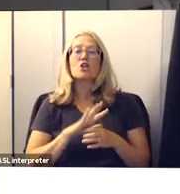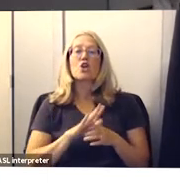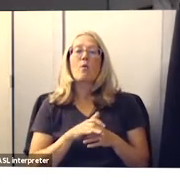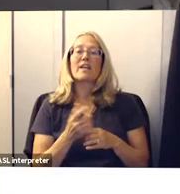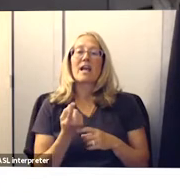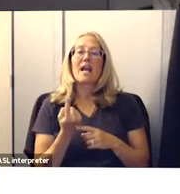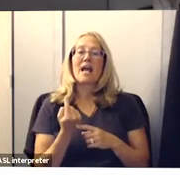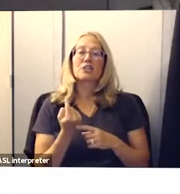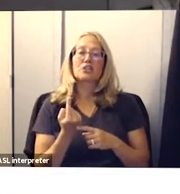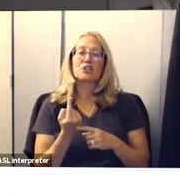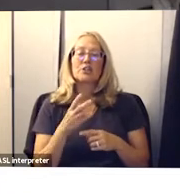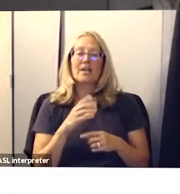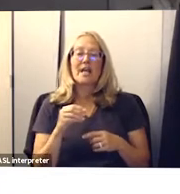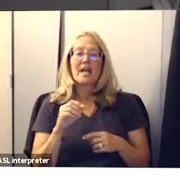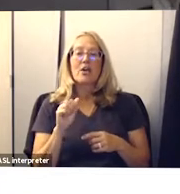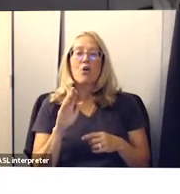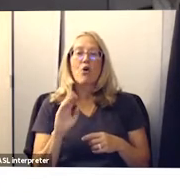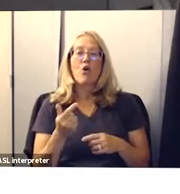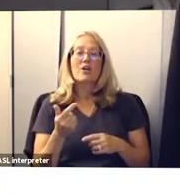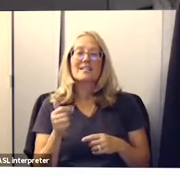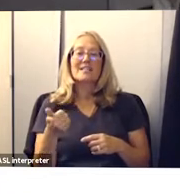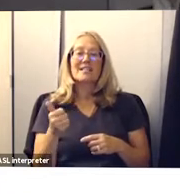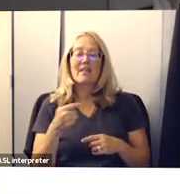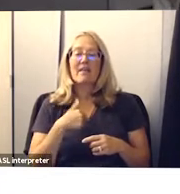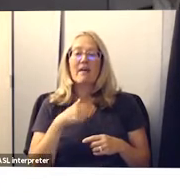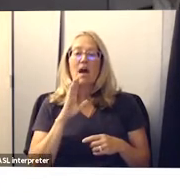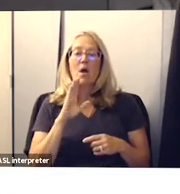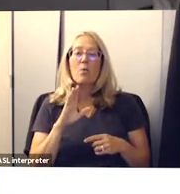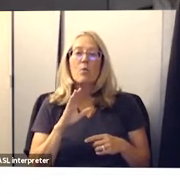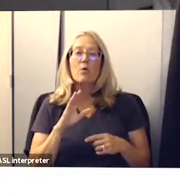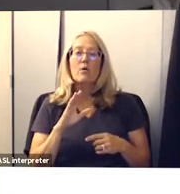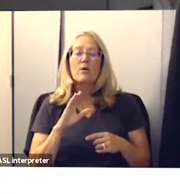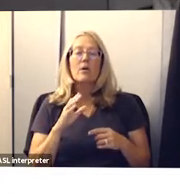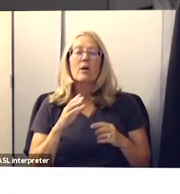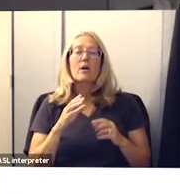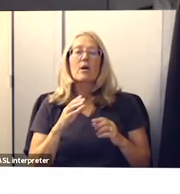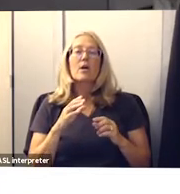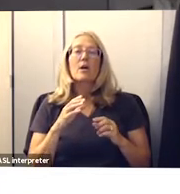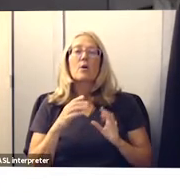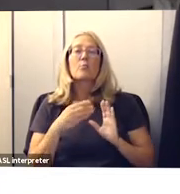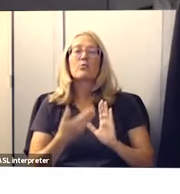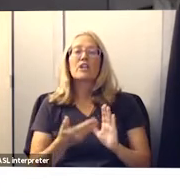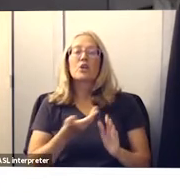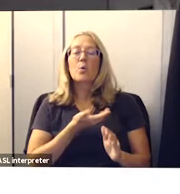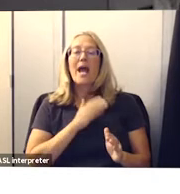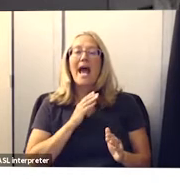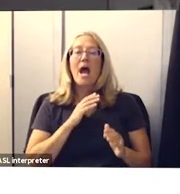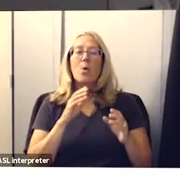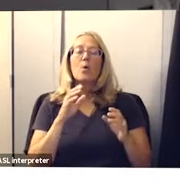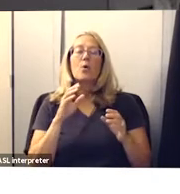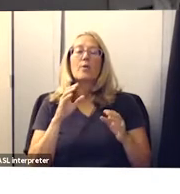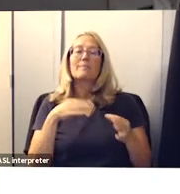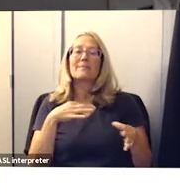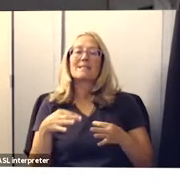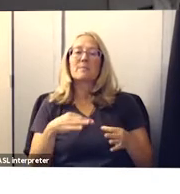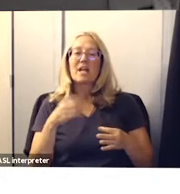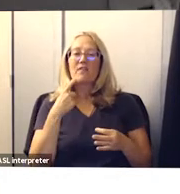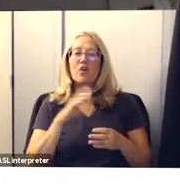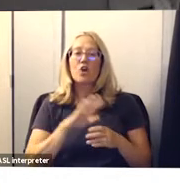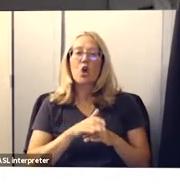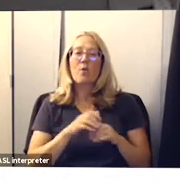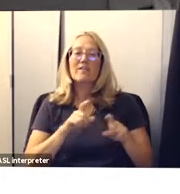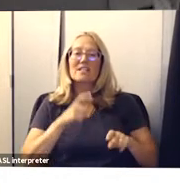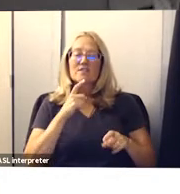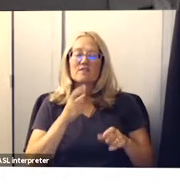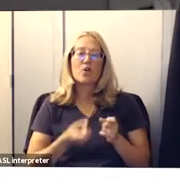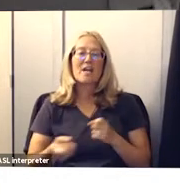uh august 10th i will bring you our framework for covid testing um for the next school year we're working